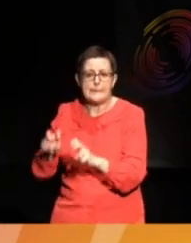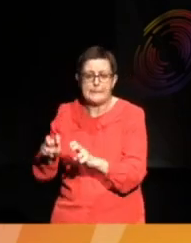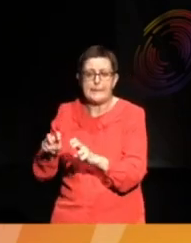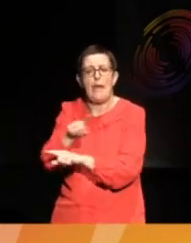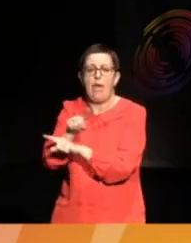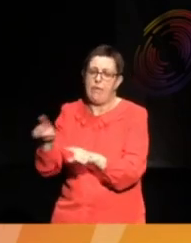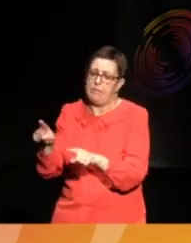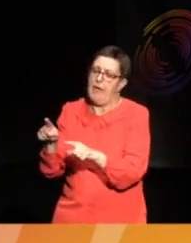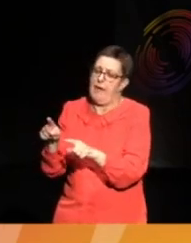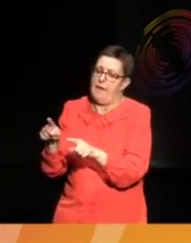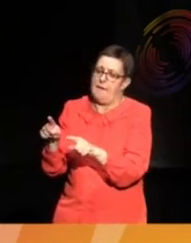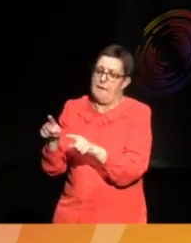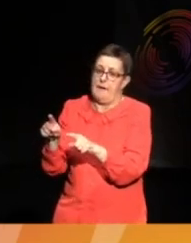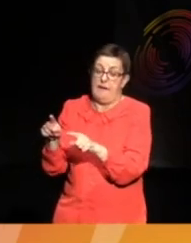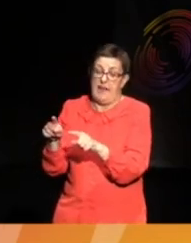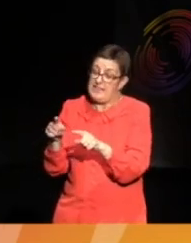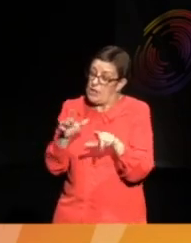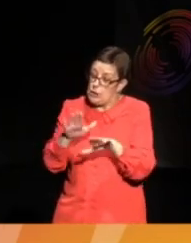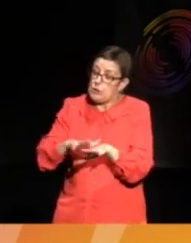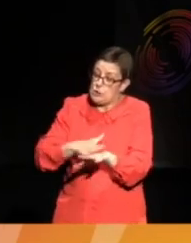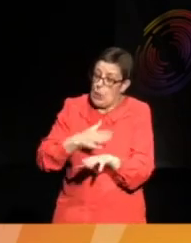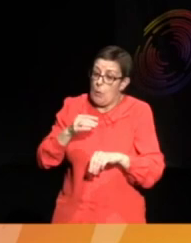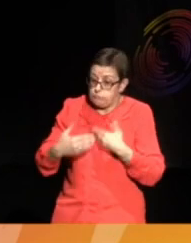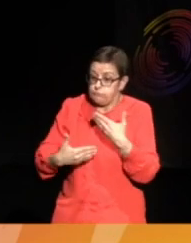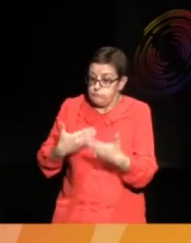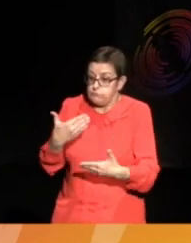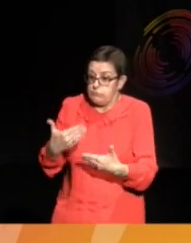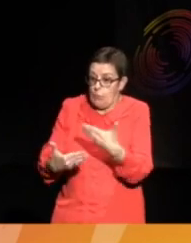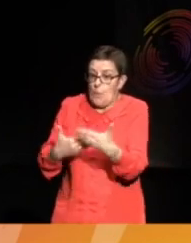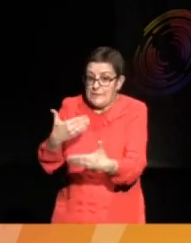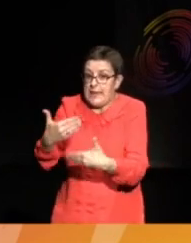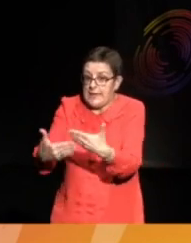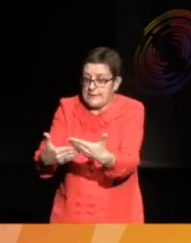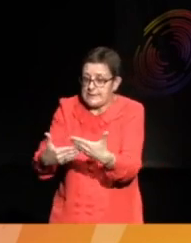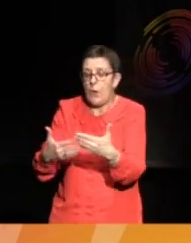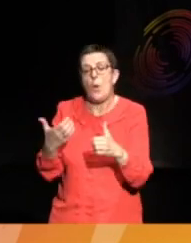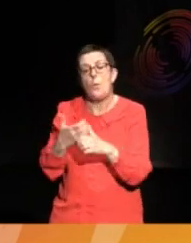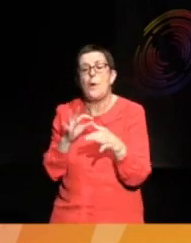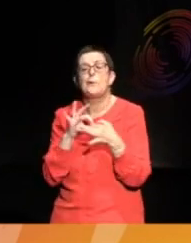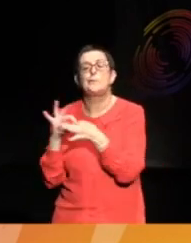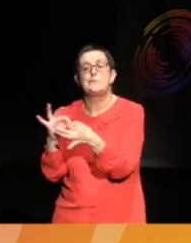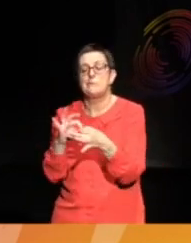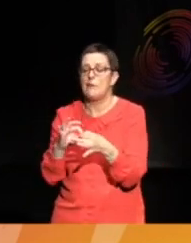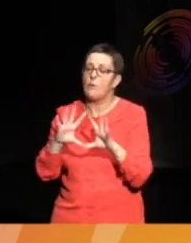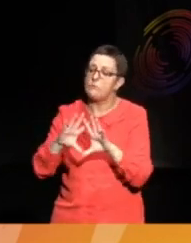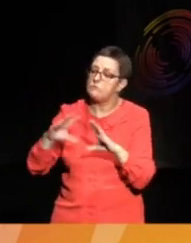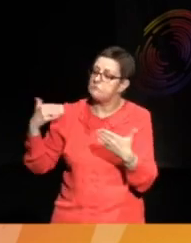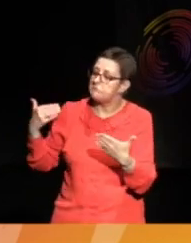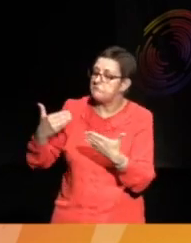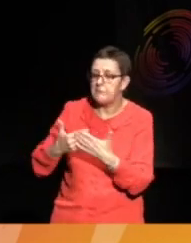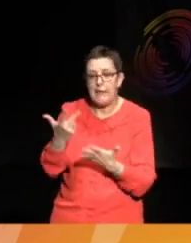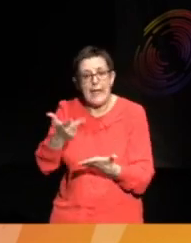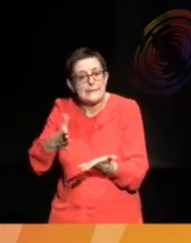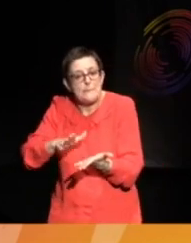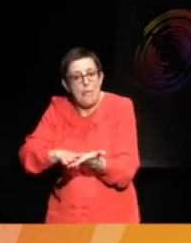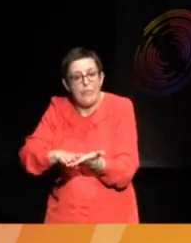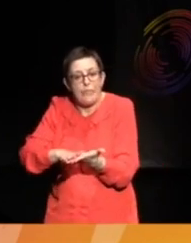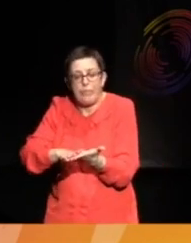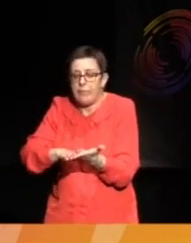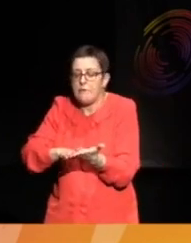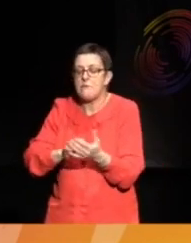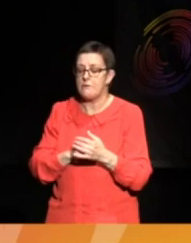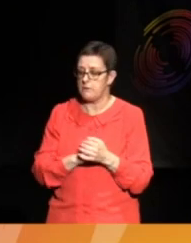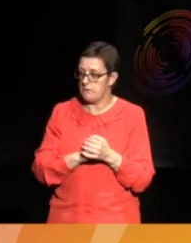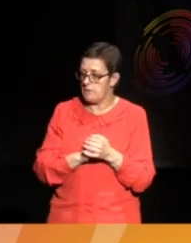And it's a long process, so, you know, working together for 18 months, we had identified